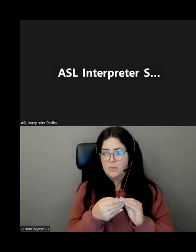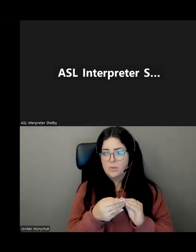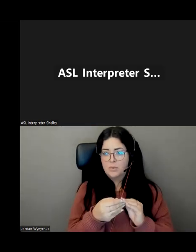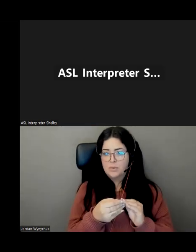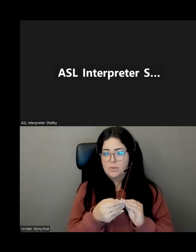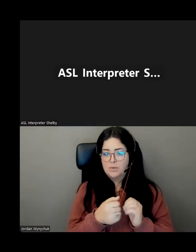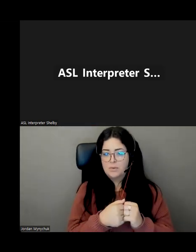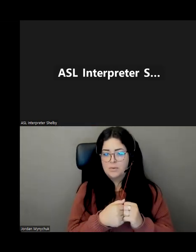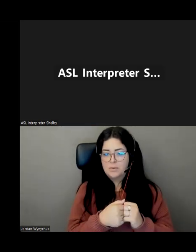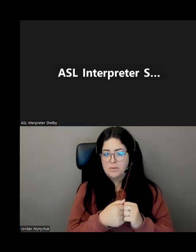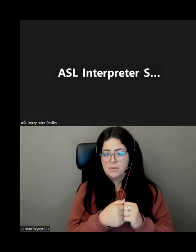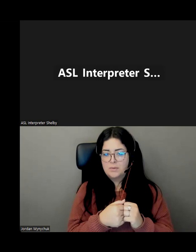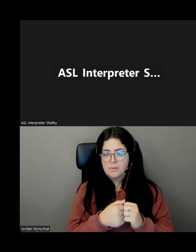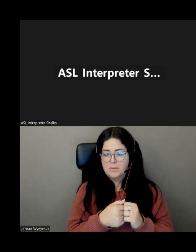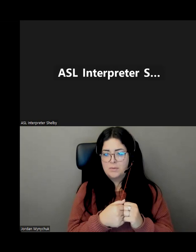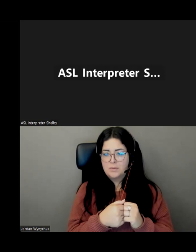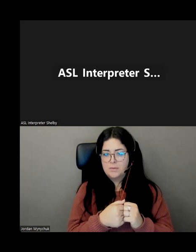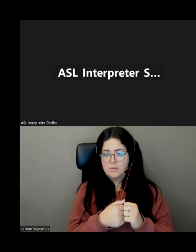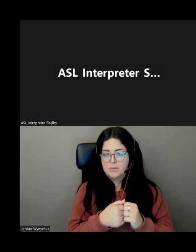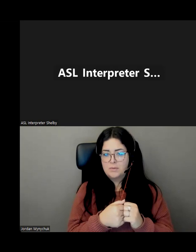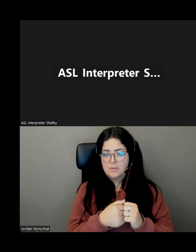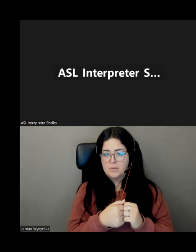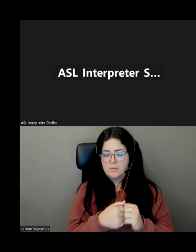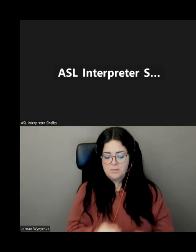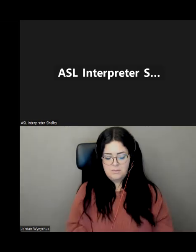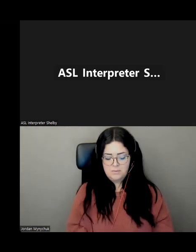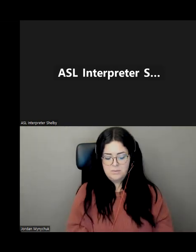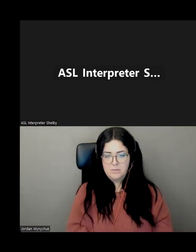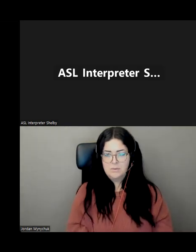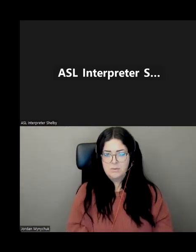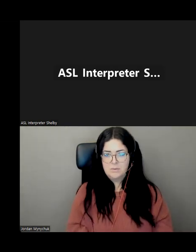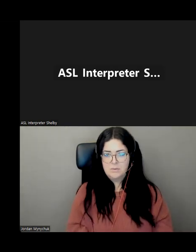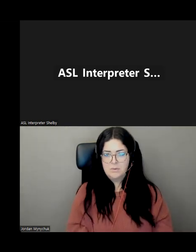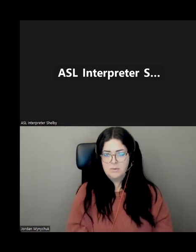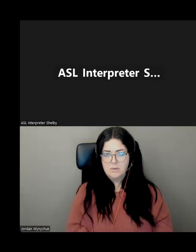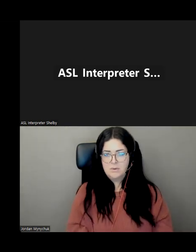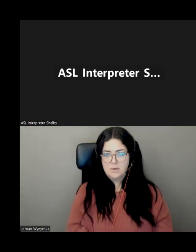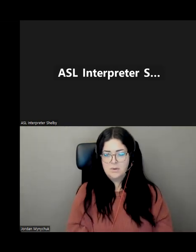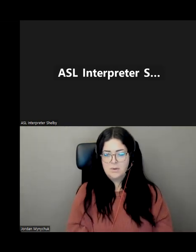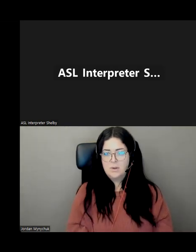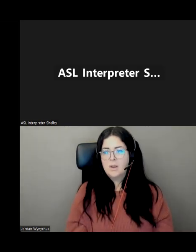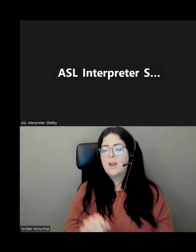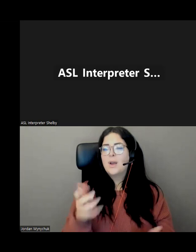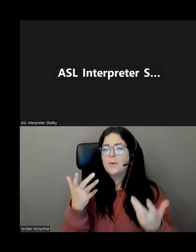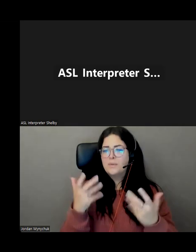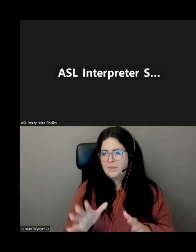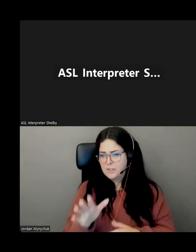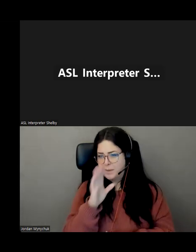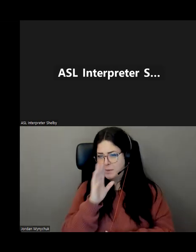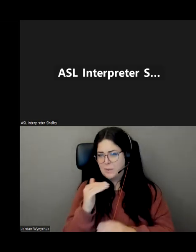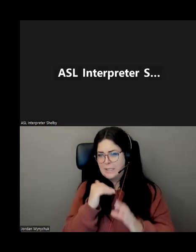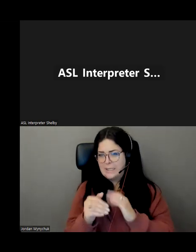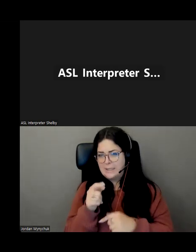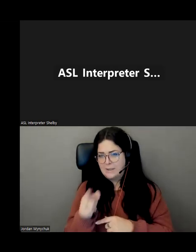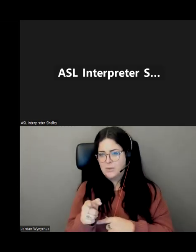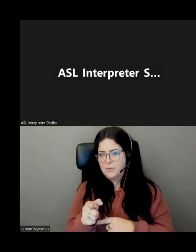desk our information desk um i will connect with you afterwards actually i'm going to send you an email directly okay